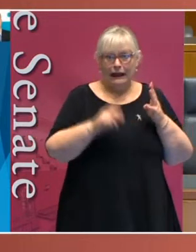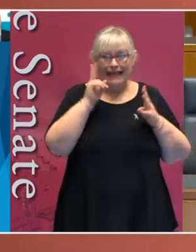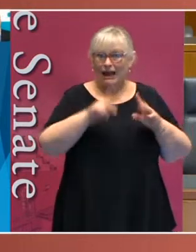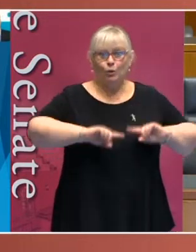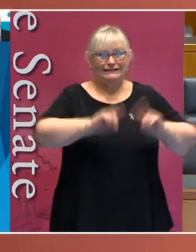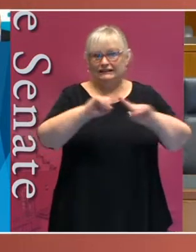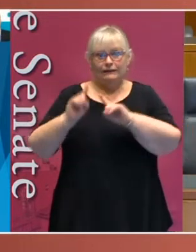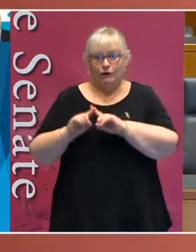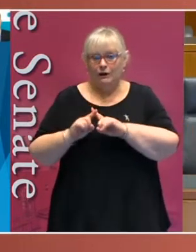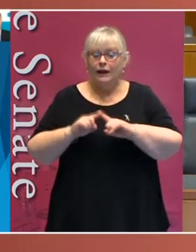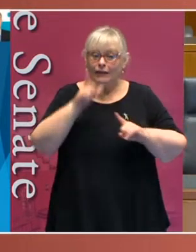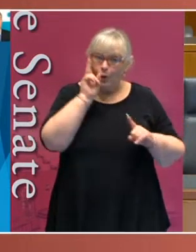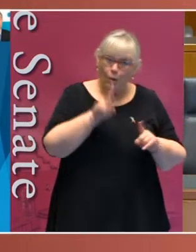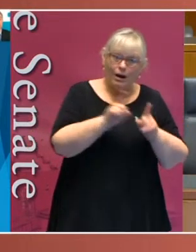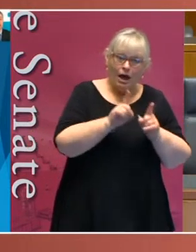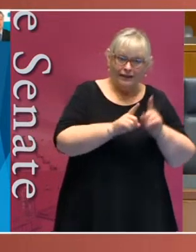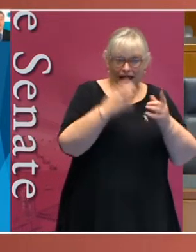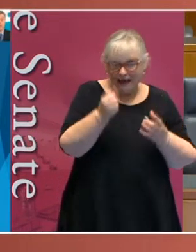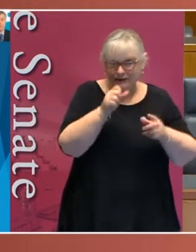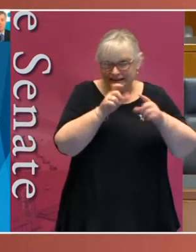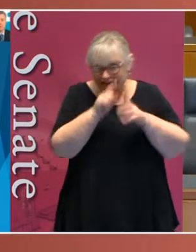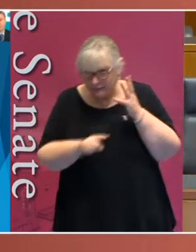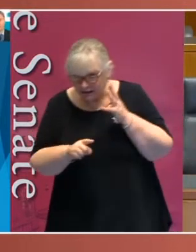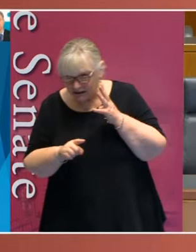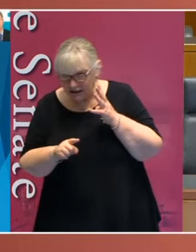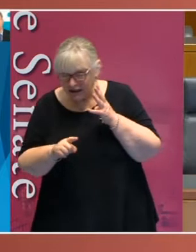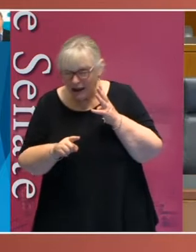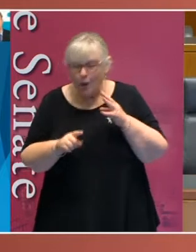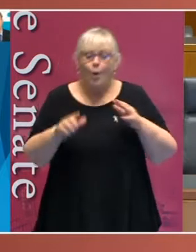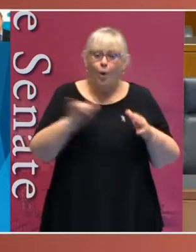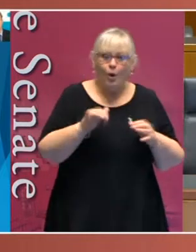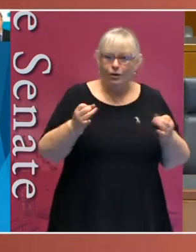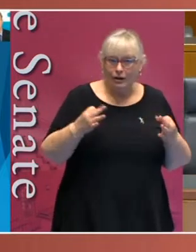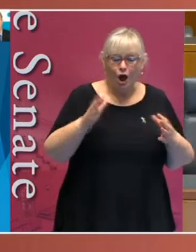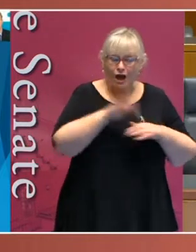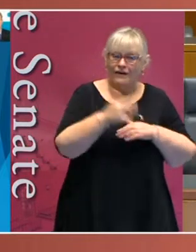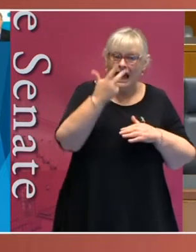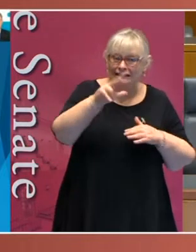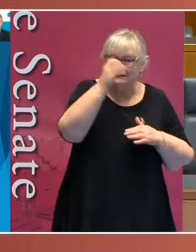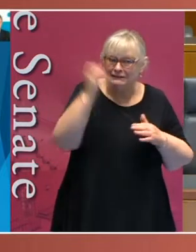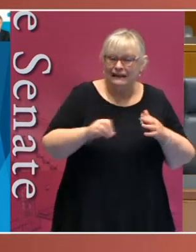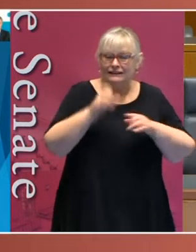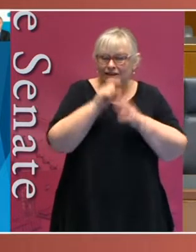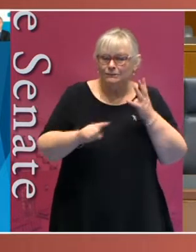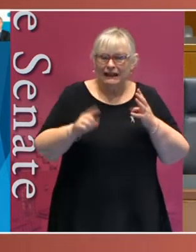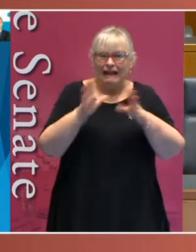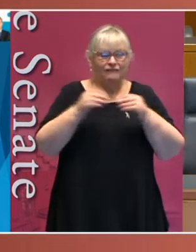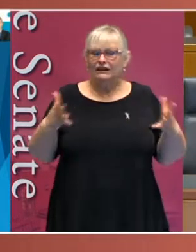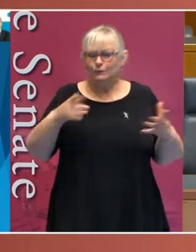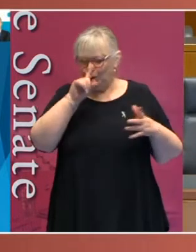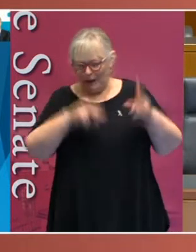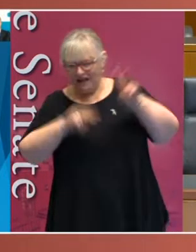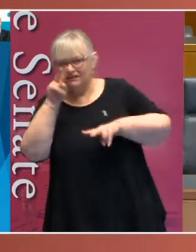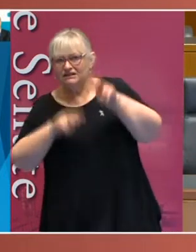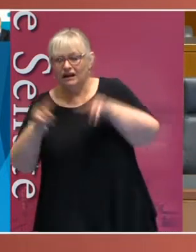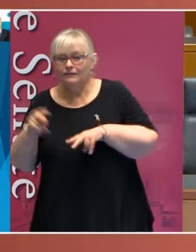people can overlook disability is that over 80% of disability is invisible, but also disability can be